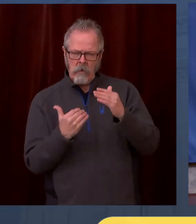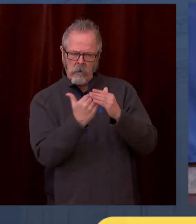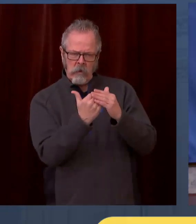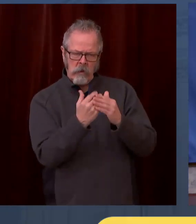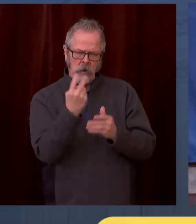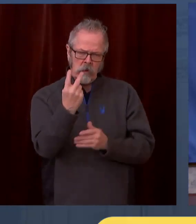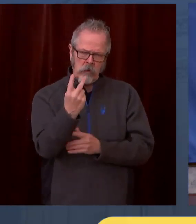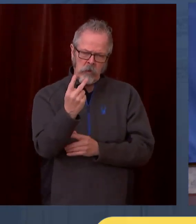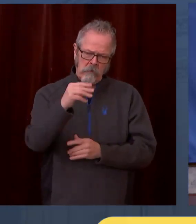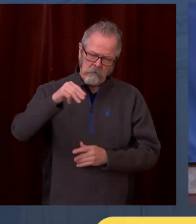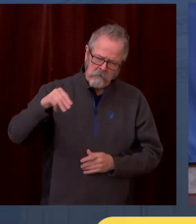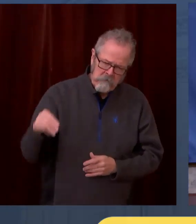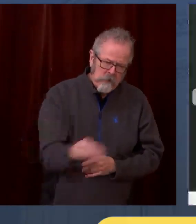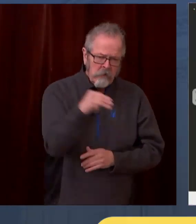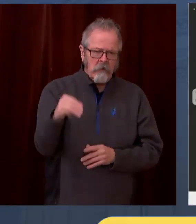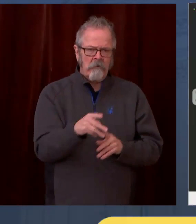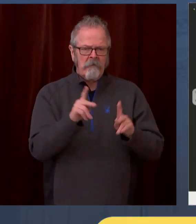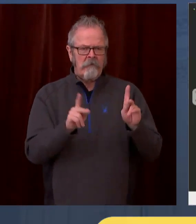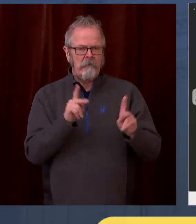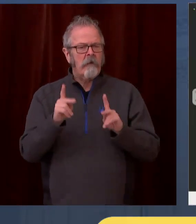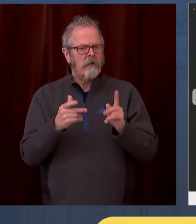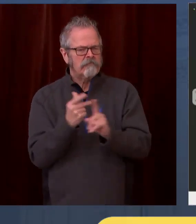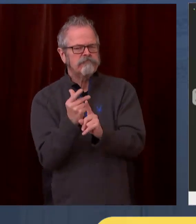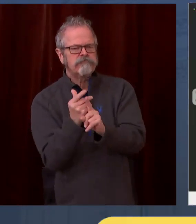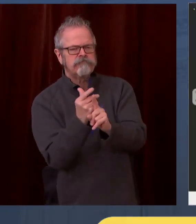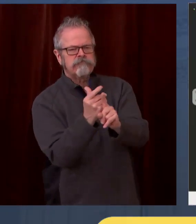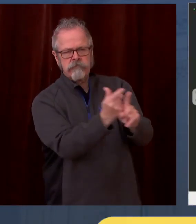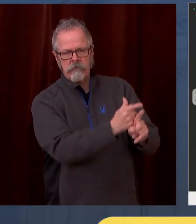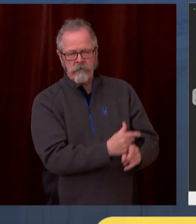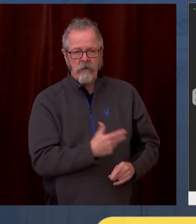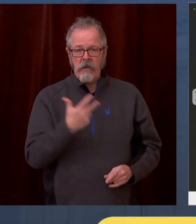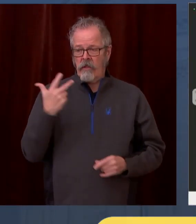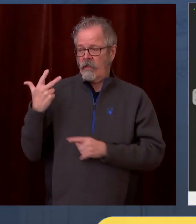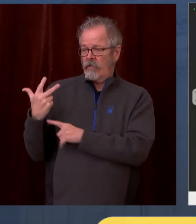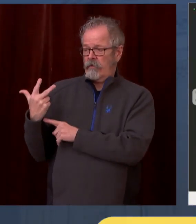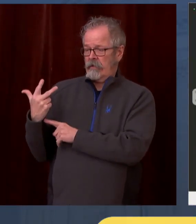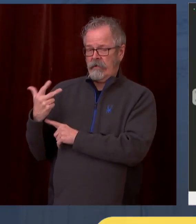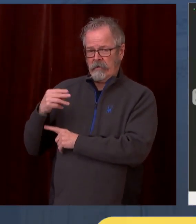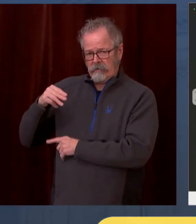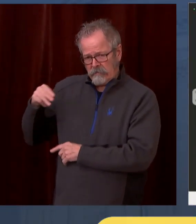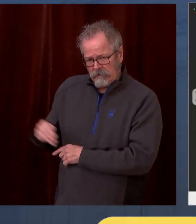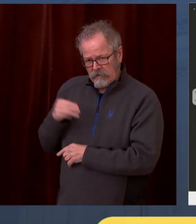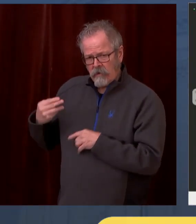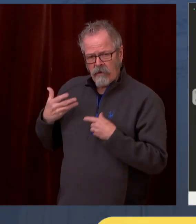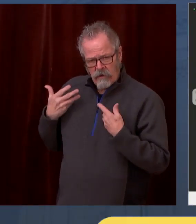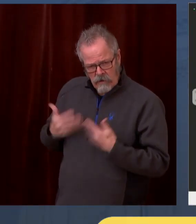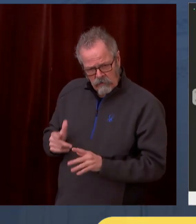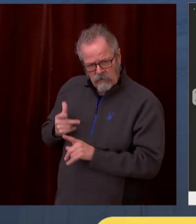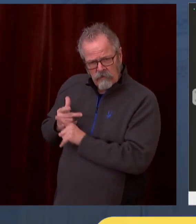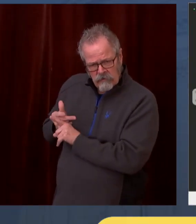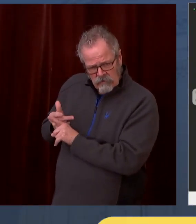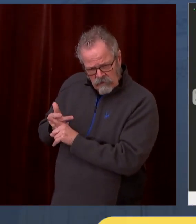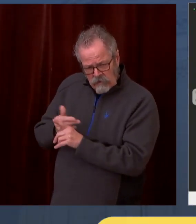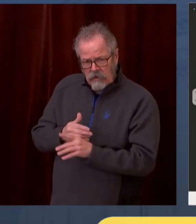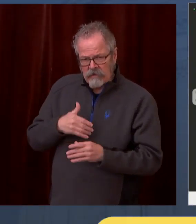eligible as of today. So here's what the next tier will be.